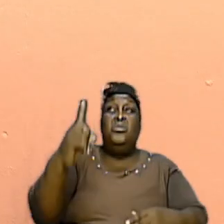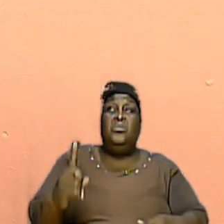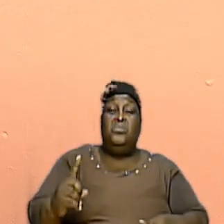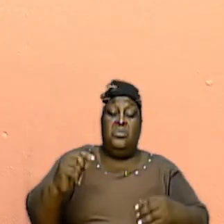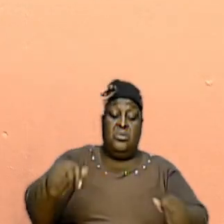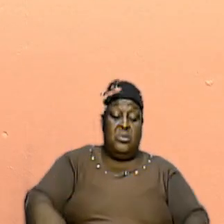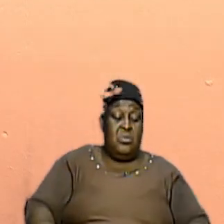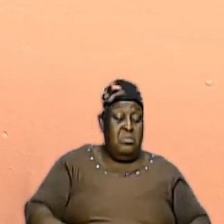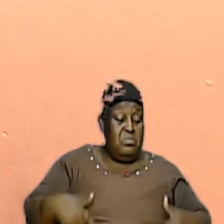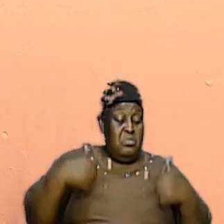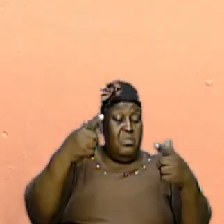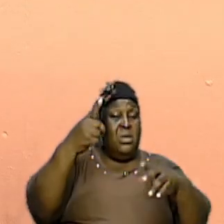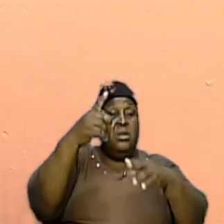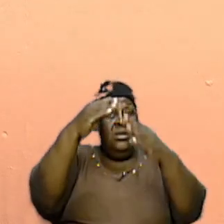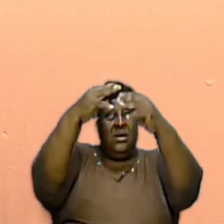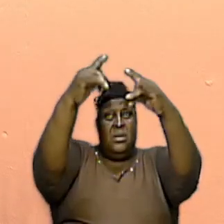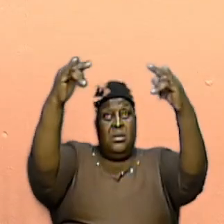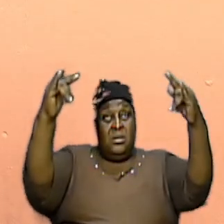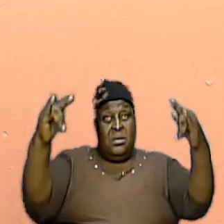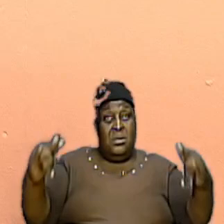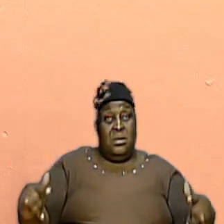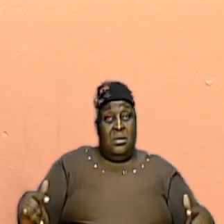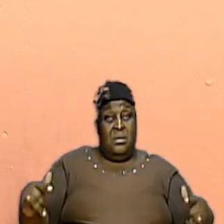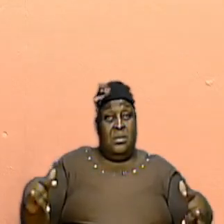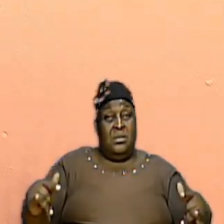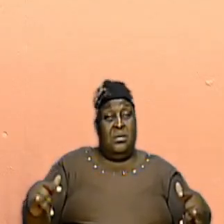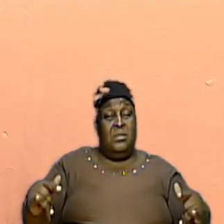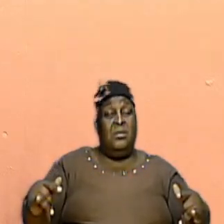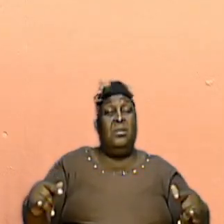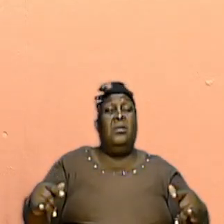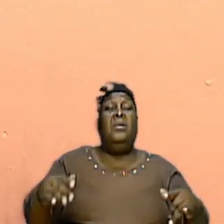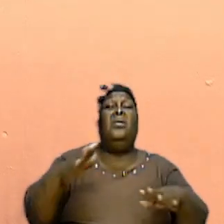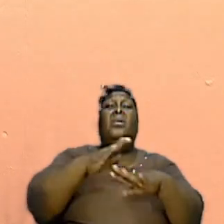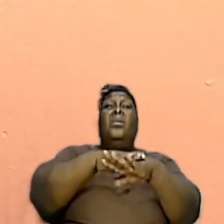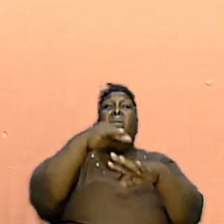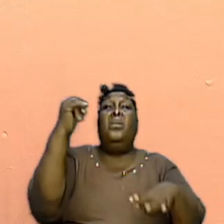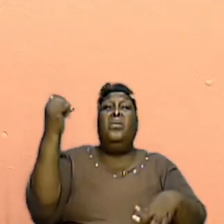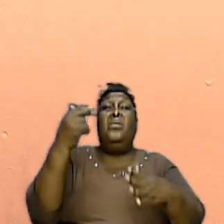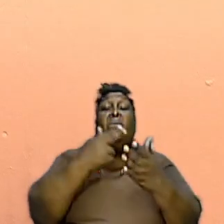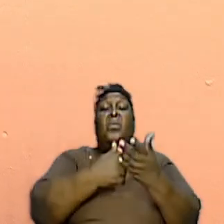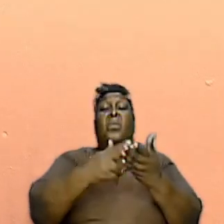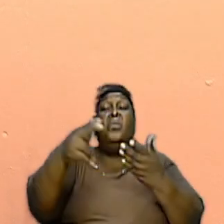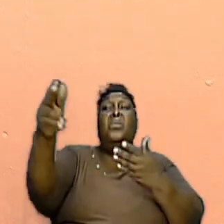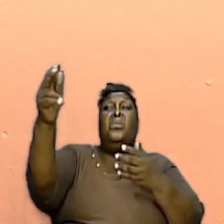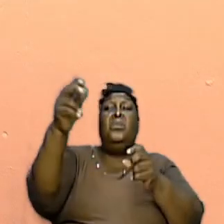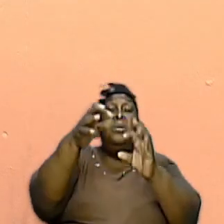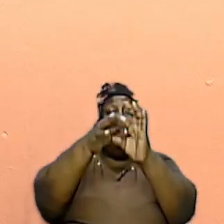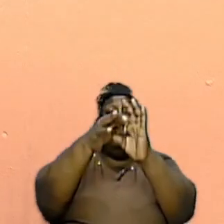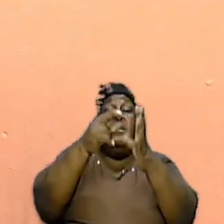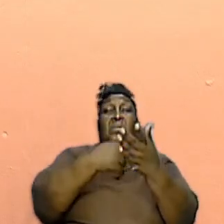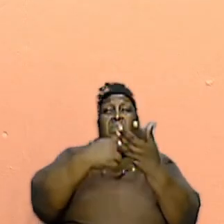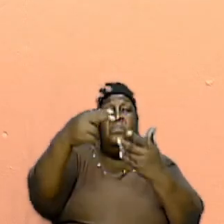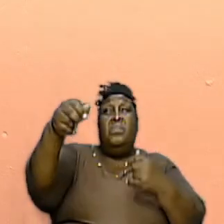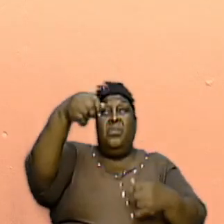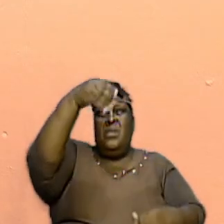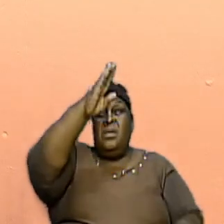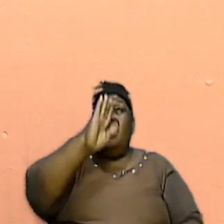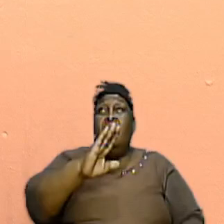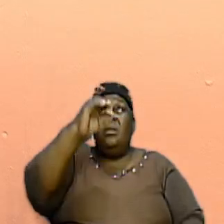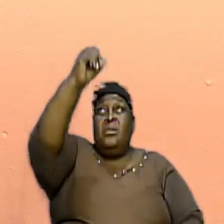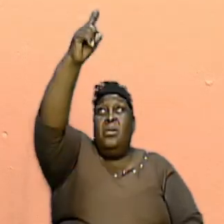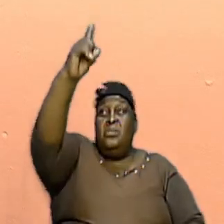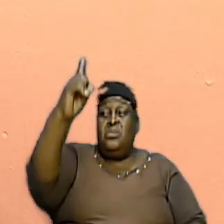in the tent, in that section of the tent called the Holy of Holies, God came down and dwelt,